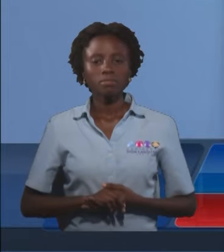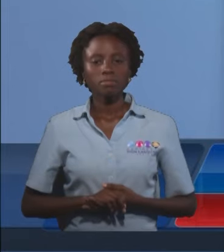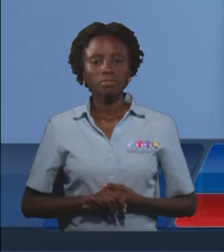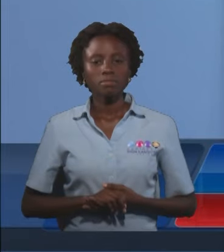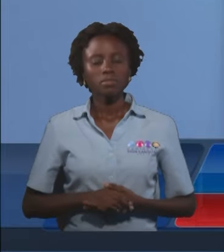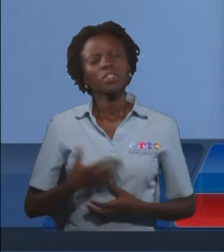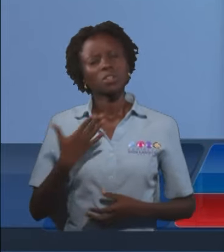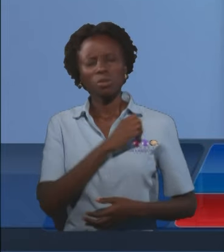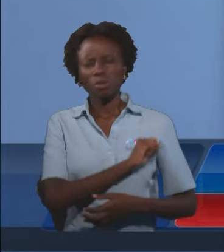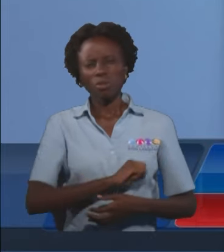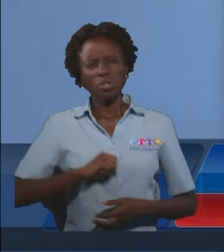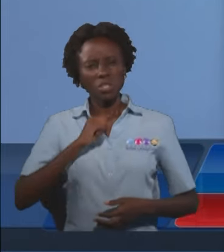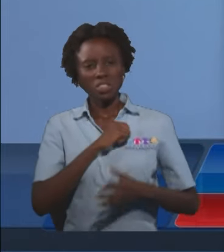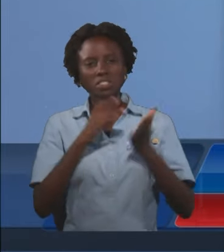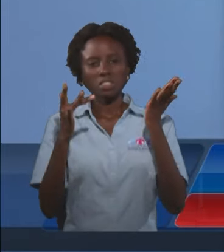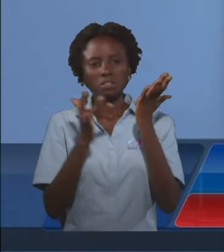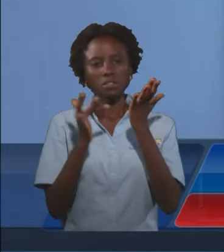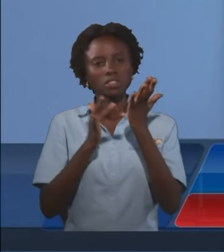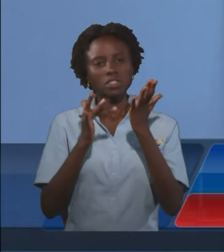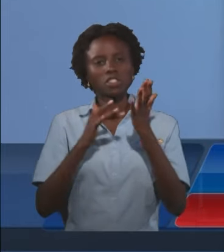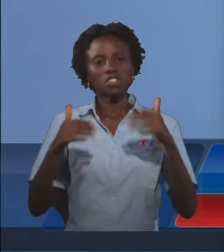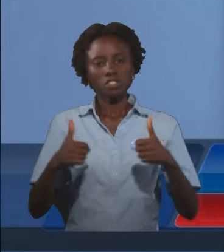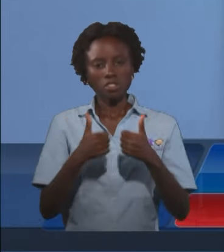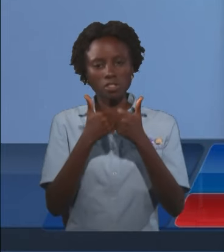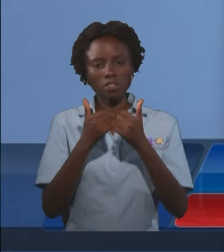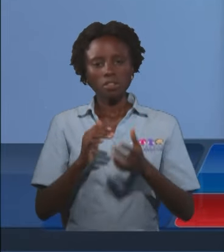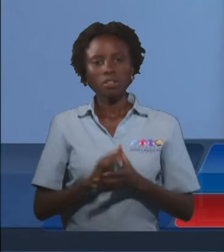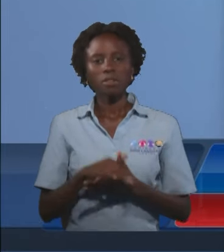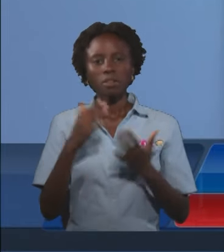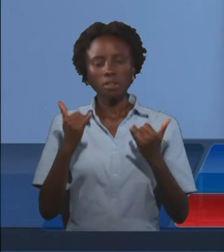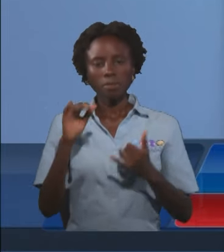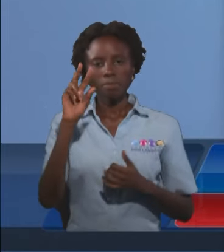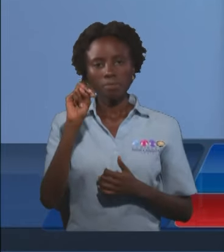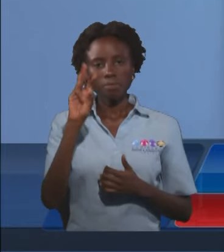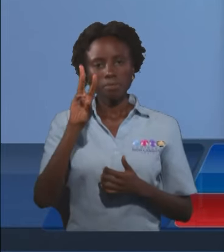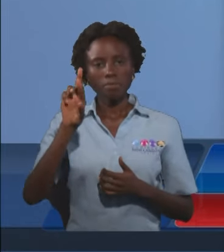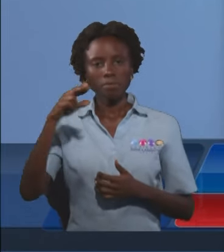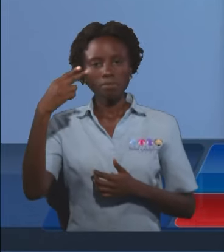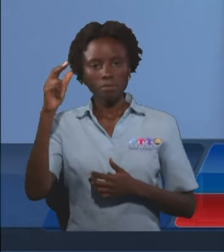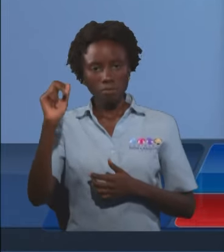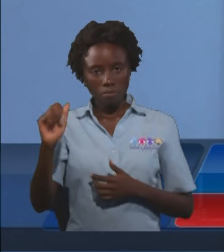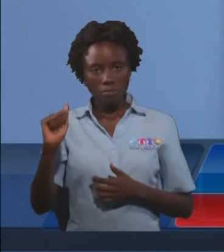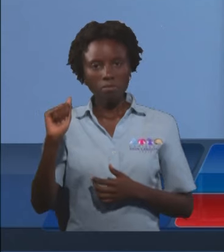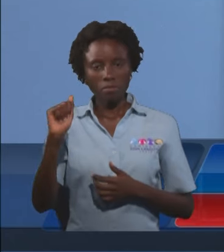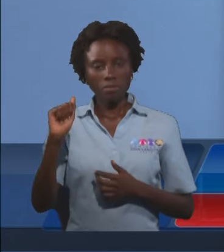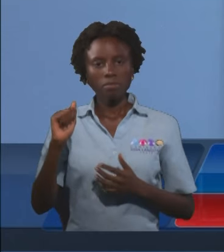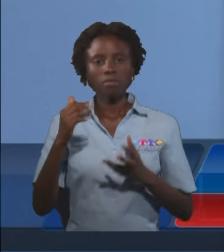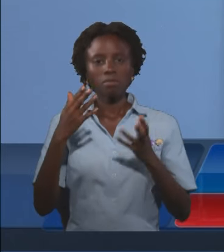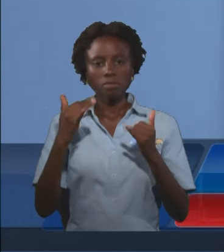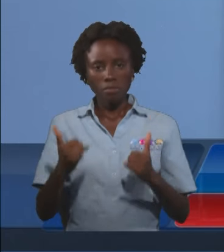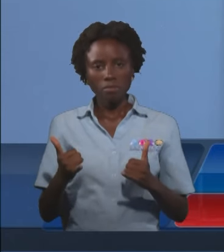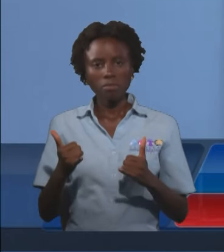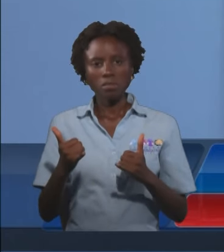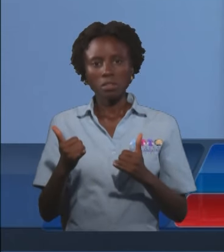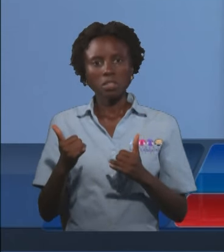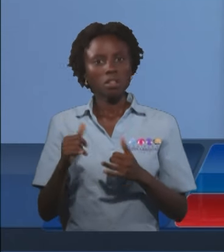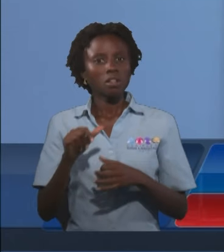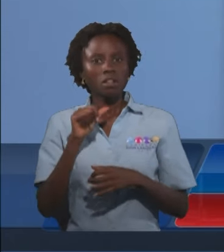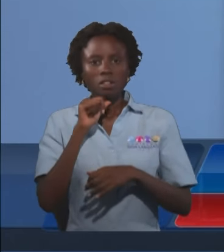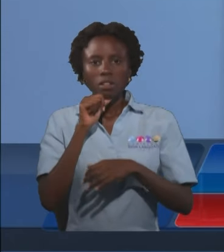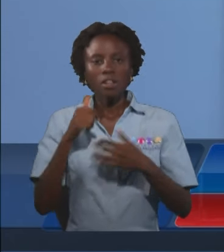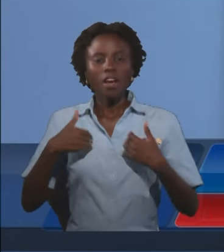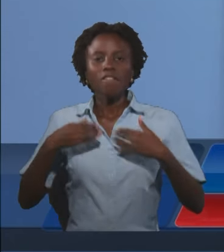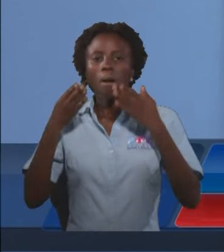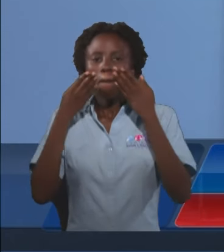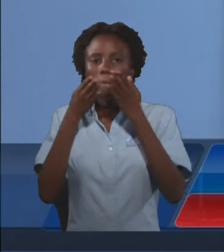We do apologize for the technical difficulties there. Now, the Northwest Regional Health Authority, NWRHA, could not provide public counseling